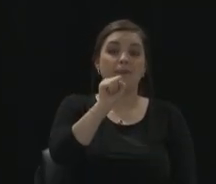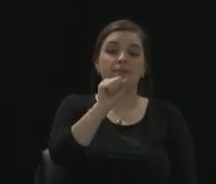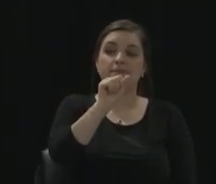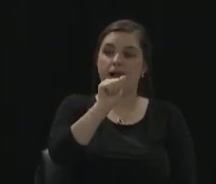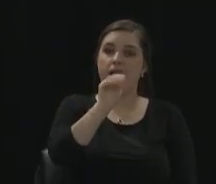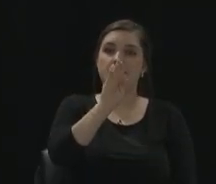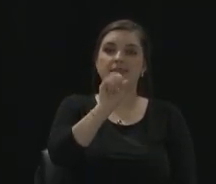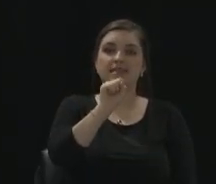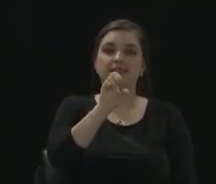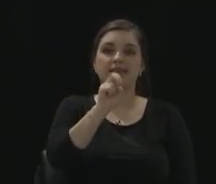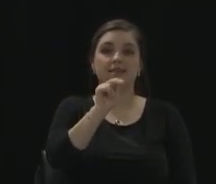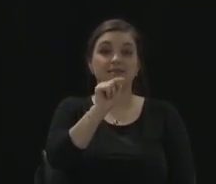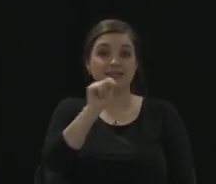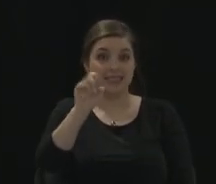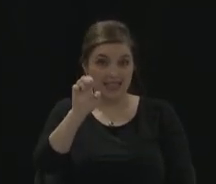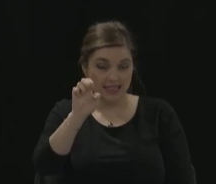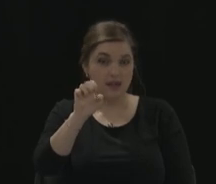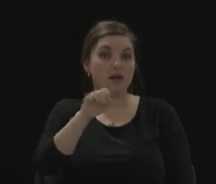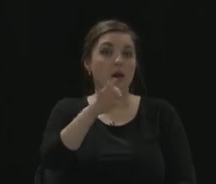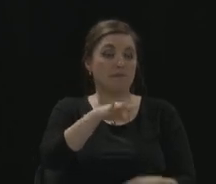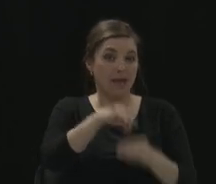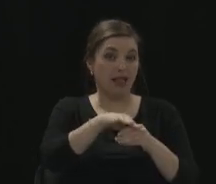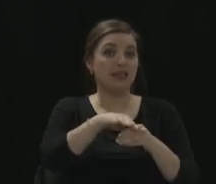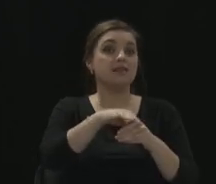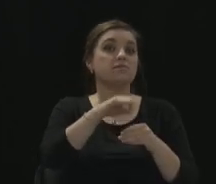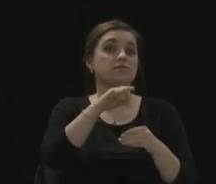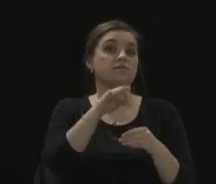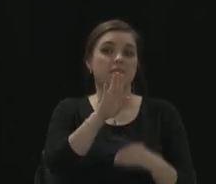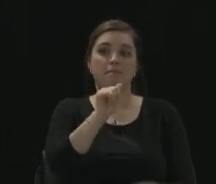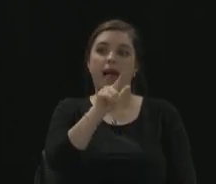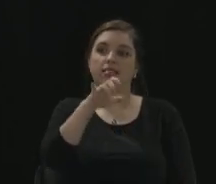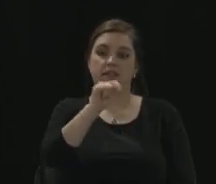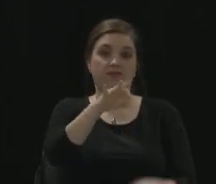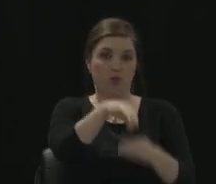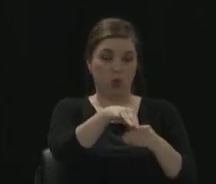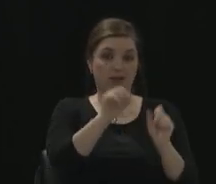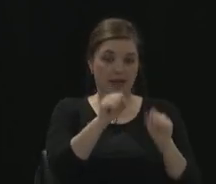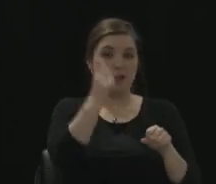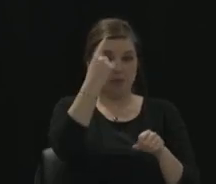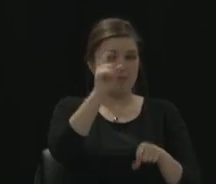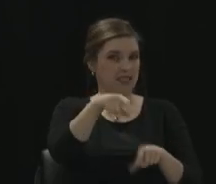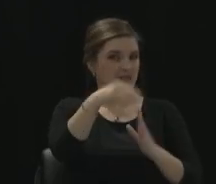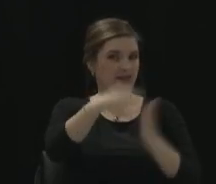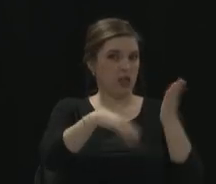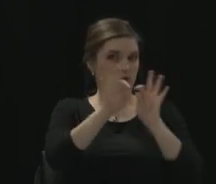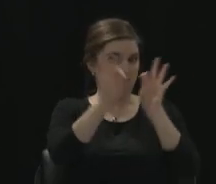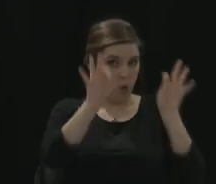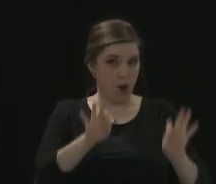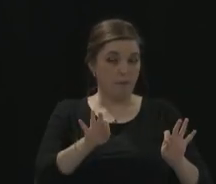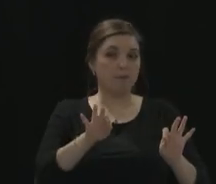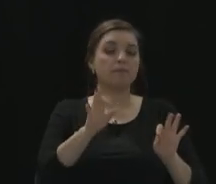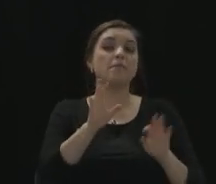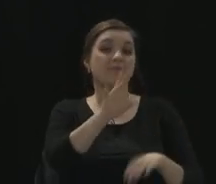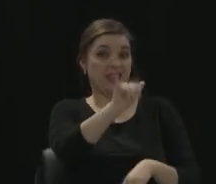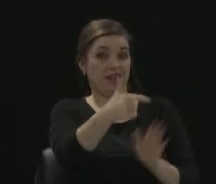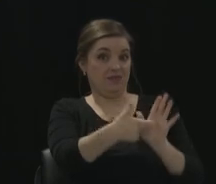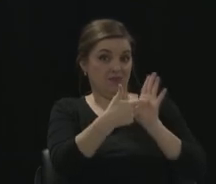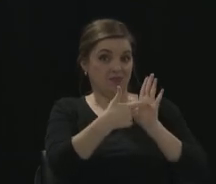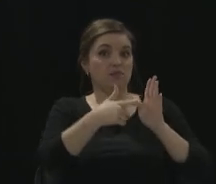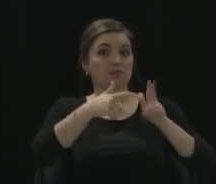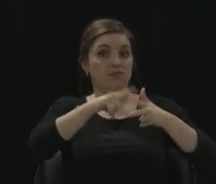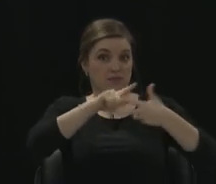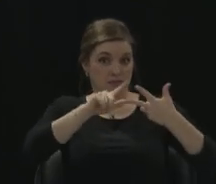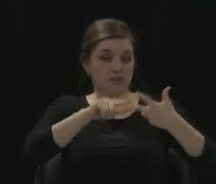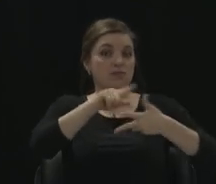absentee ballot request form. Uh huh. That does require either to have the Ohio driver's license number, your ID